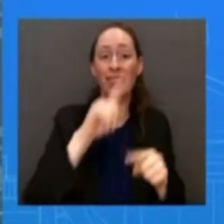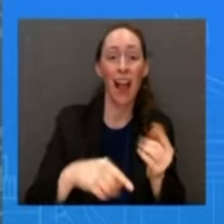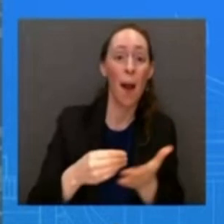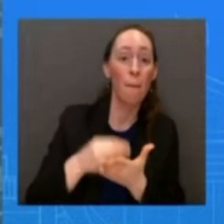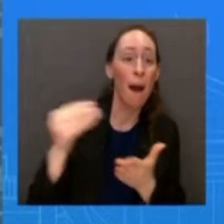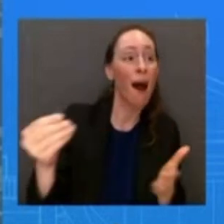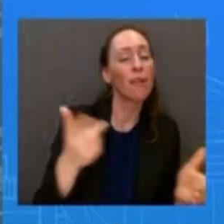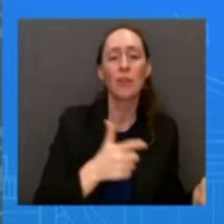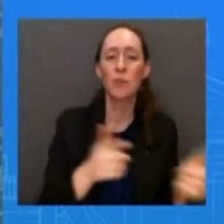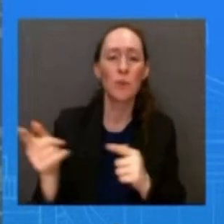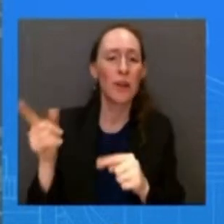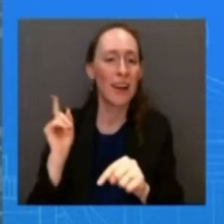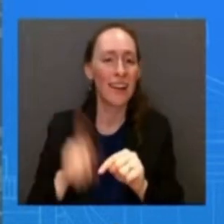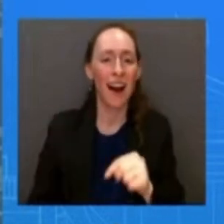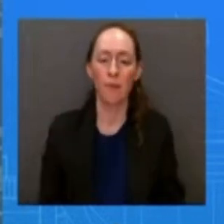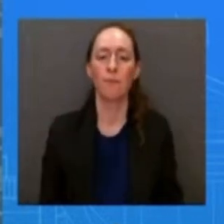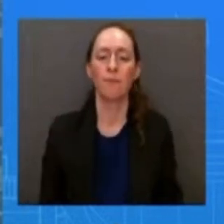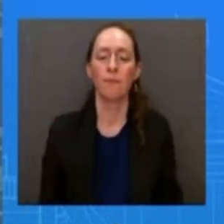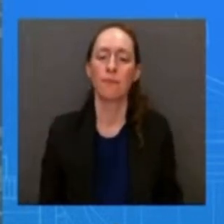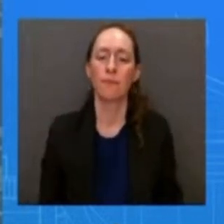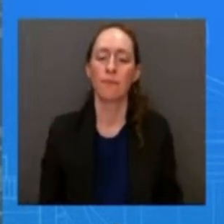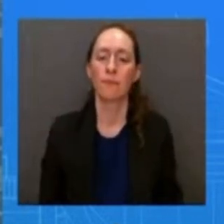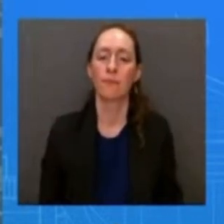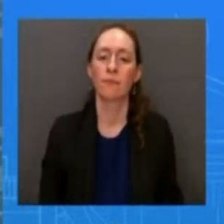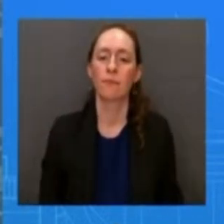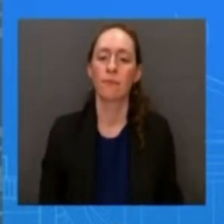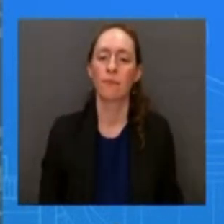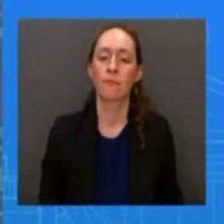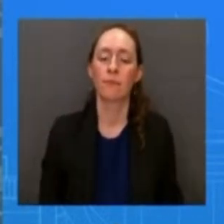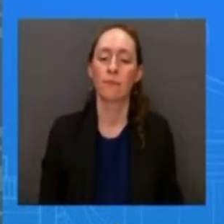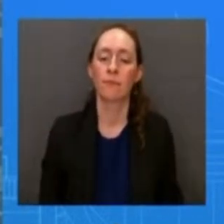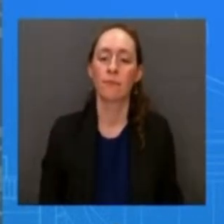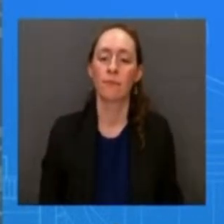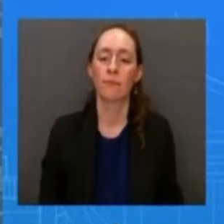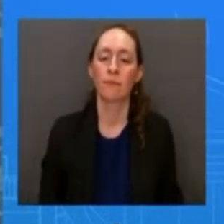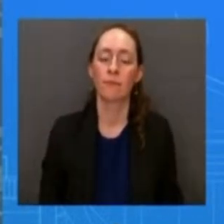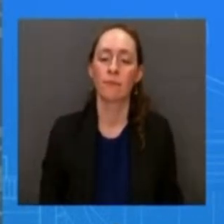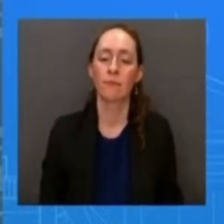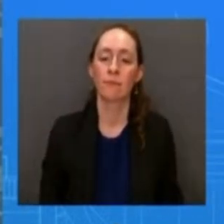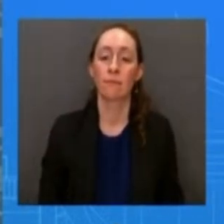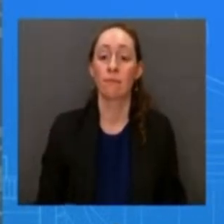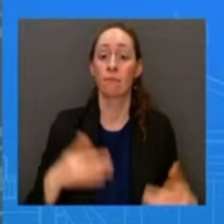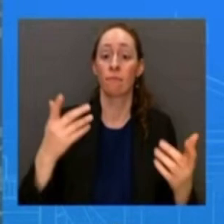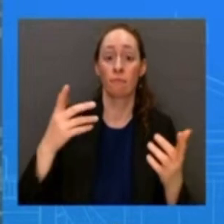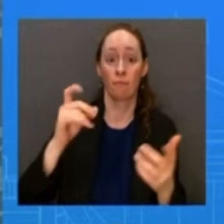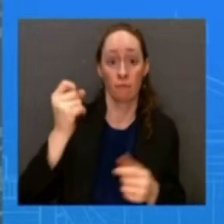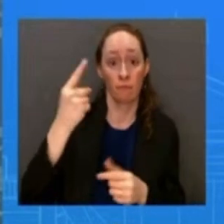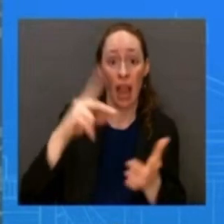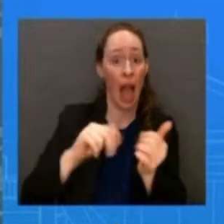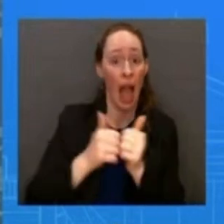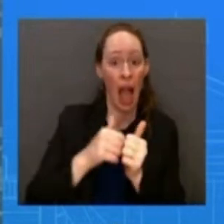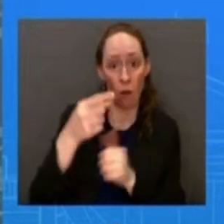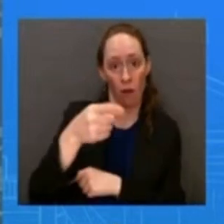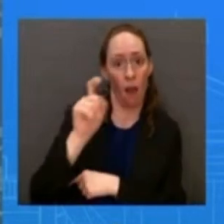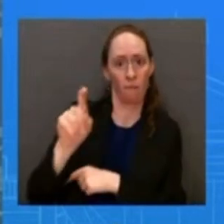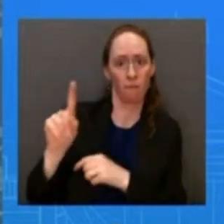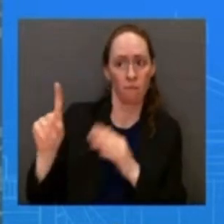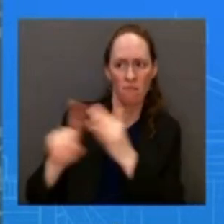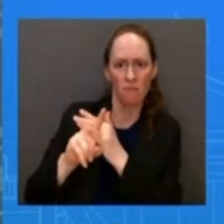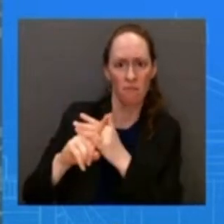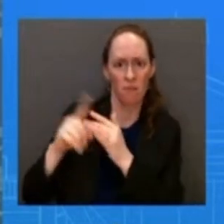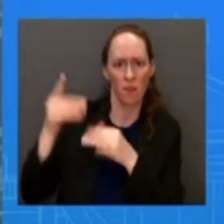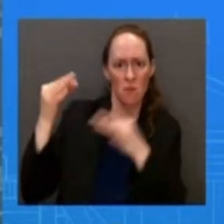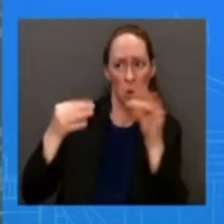seek a court determination that a person is a danger to themselves or others and then temporarily prevent that